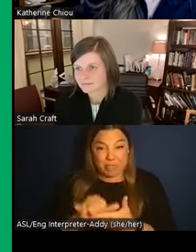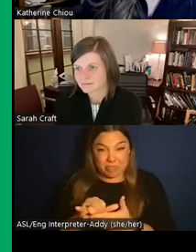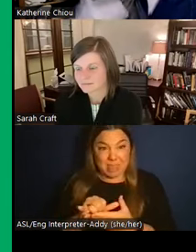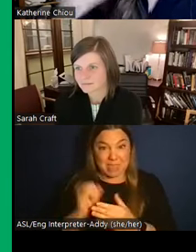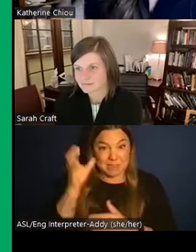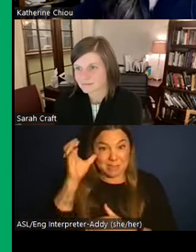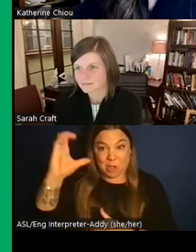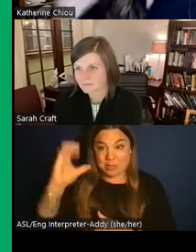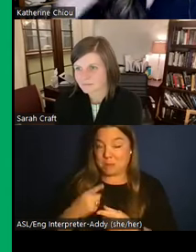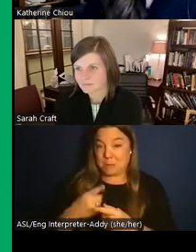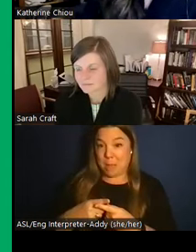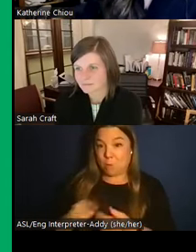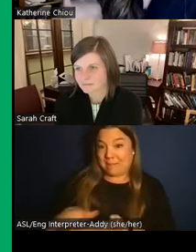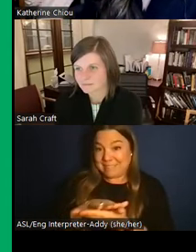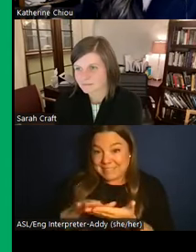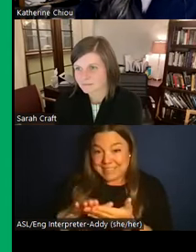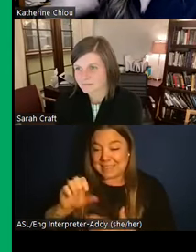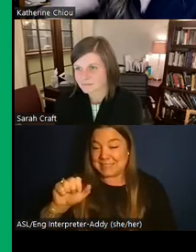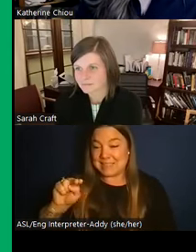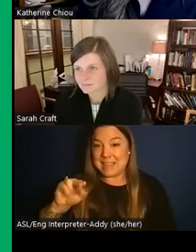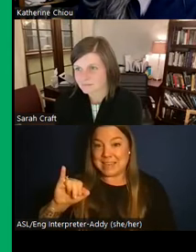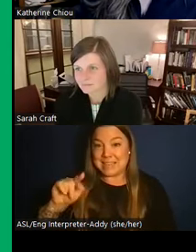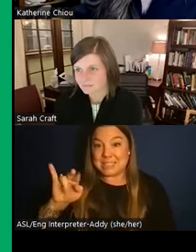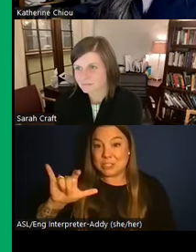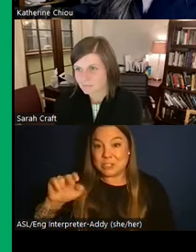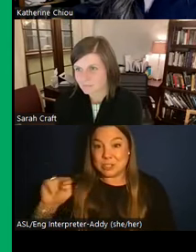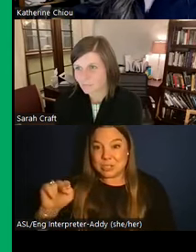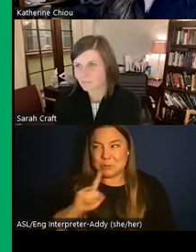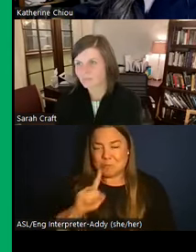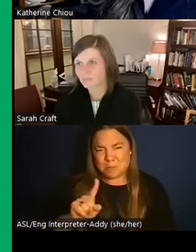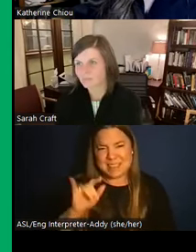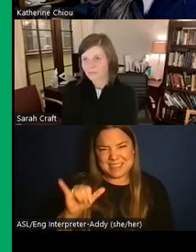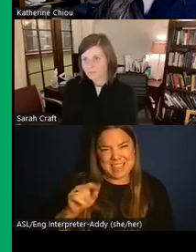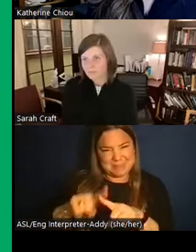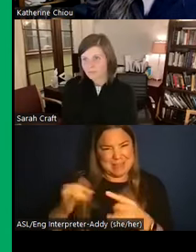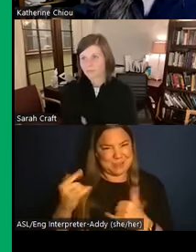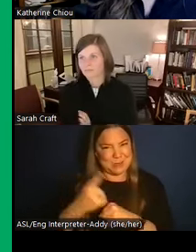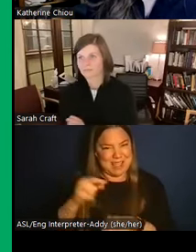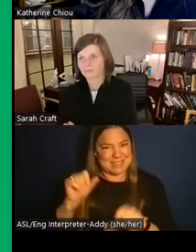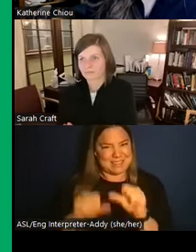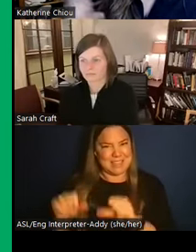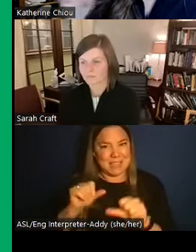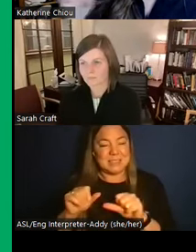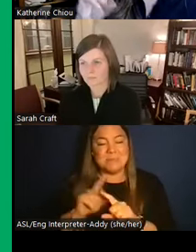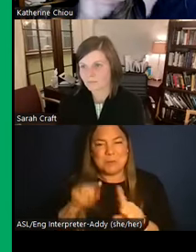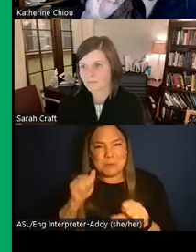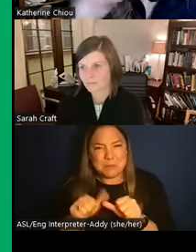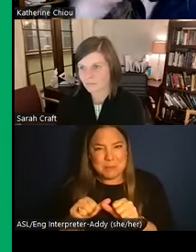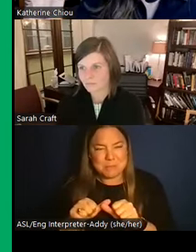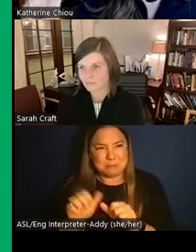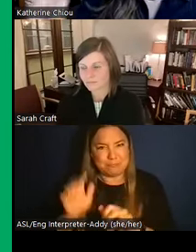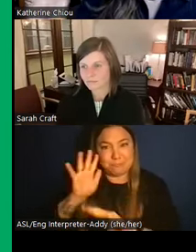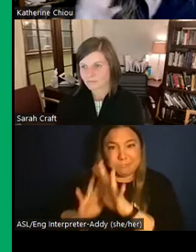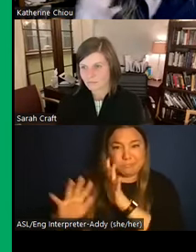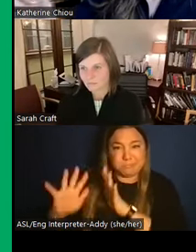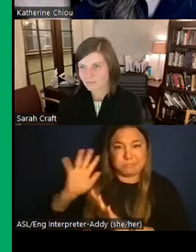based in our sort of modern understandings of science and cleanliness. But I think also like we have to shy away from assuming that that was always